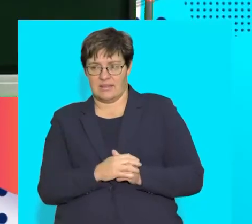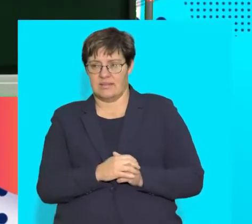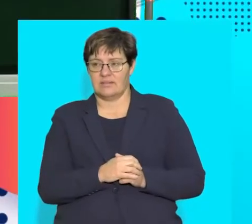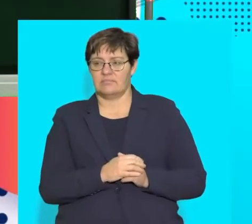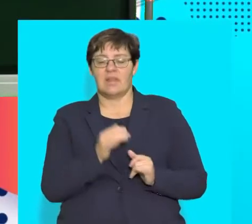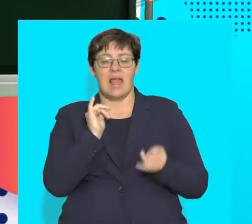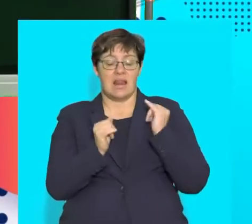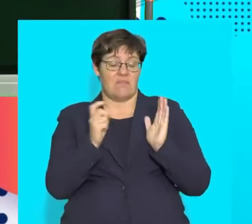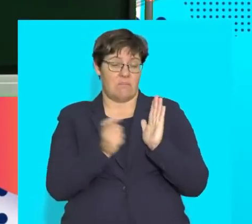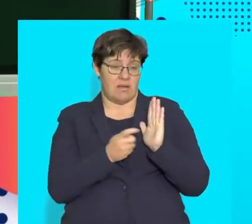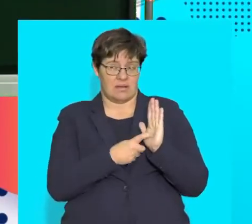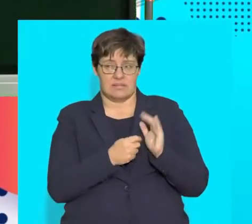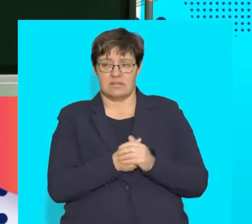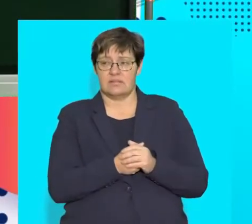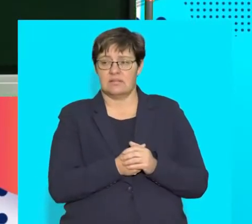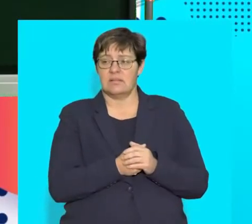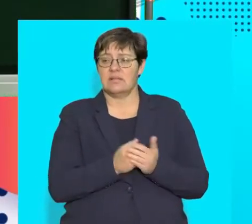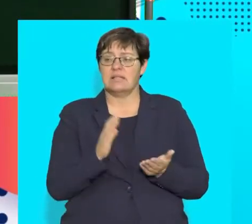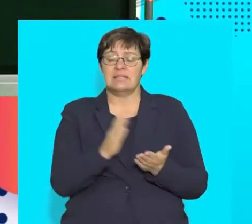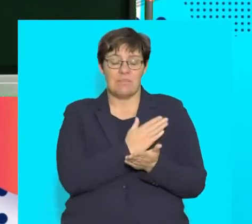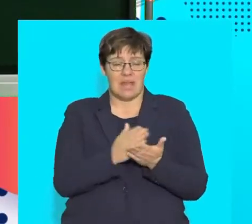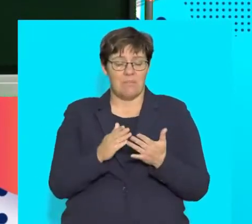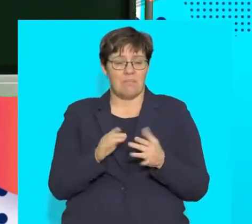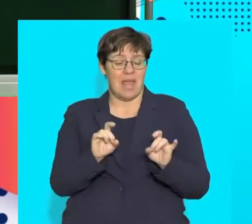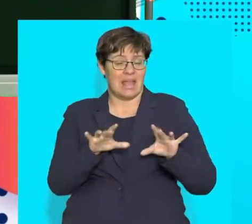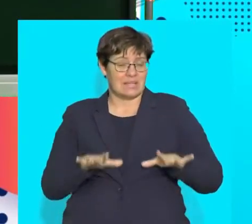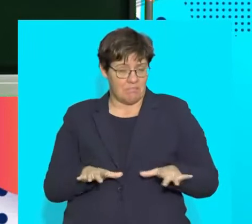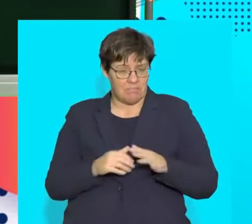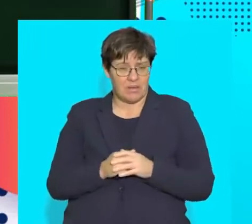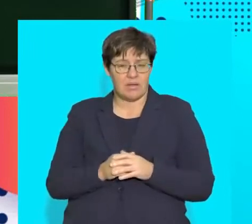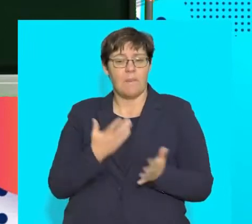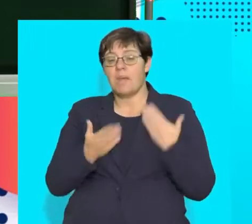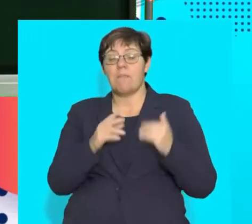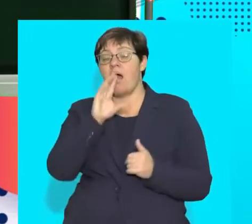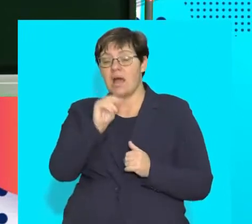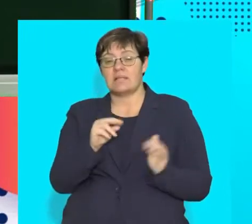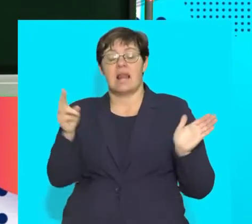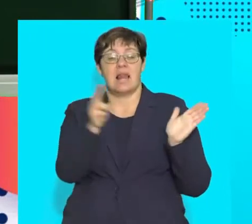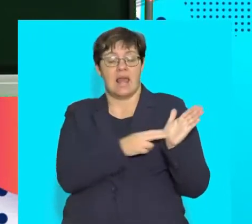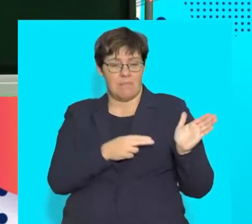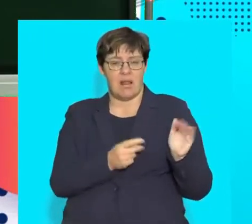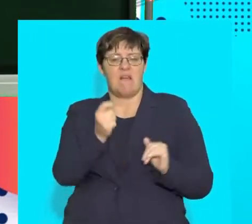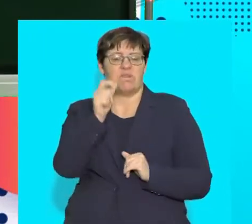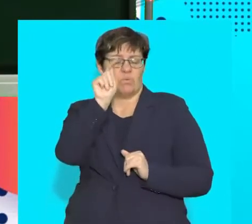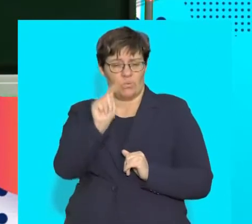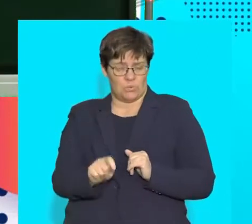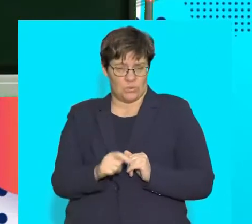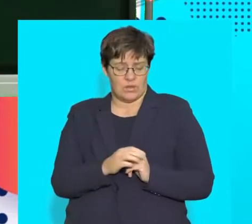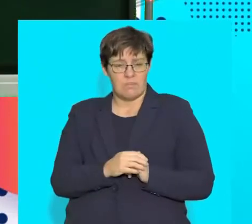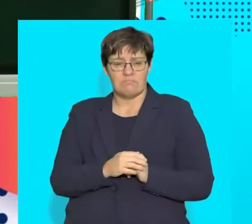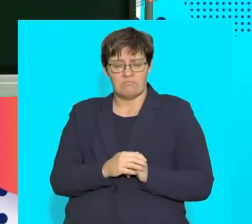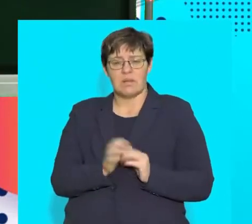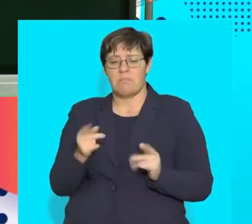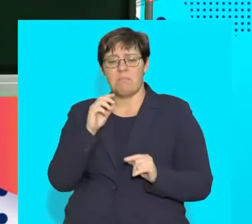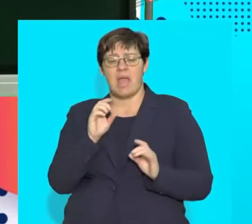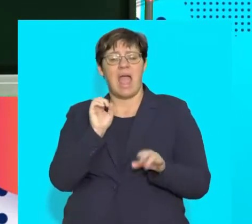guys, sometimes in an exam or in an assessment the examiner might ask you to label a few parts. But I often advise my learners is